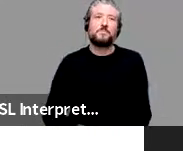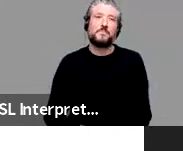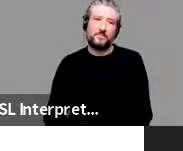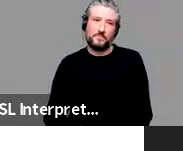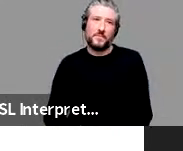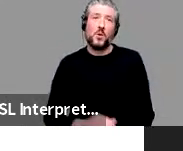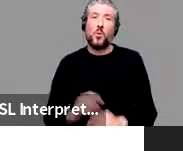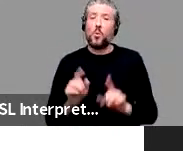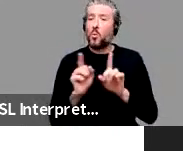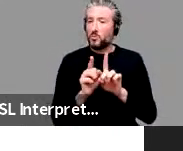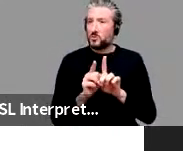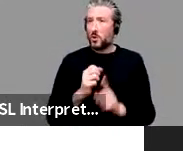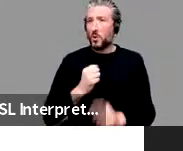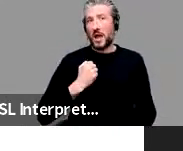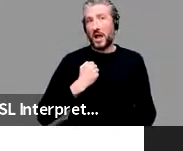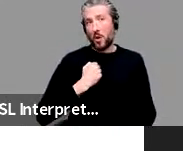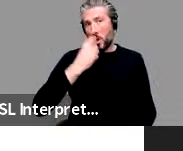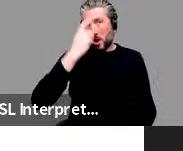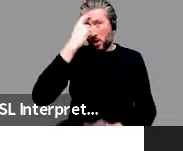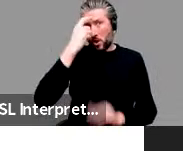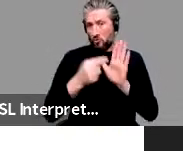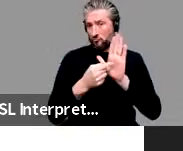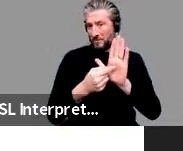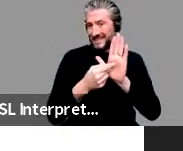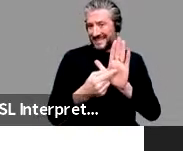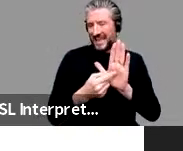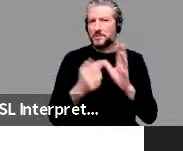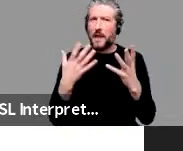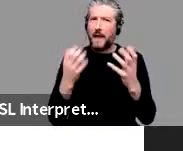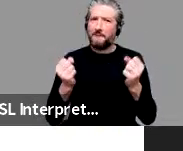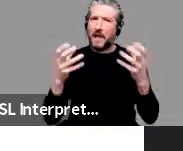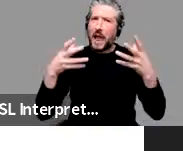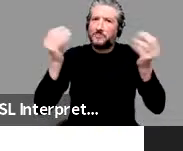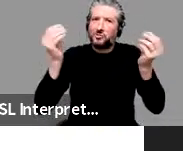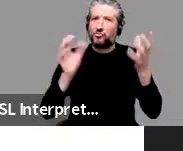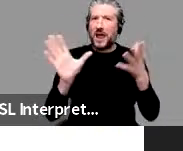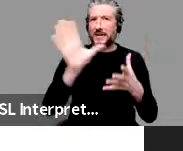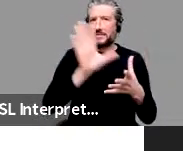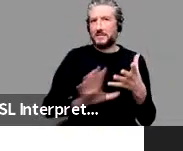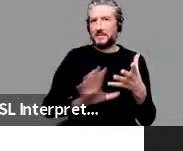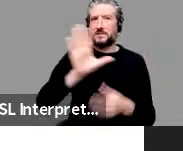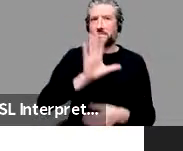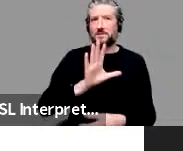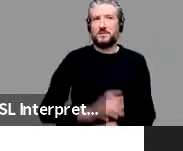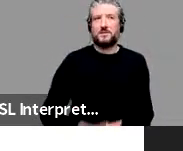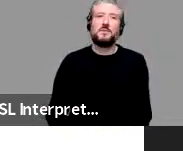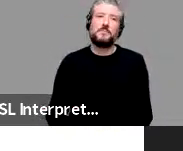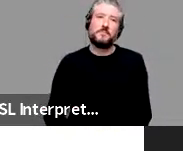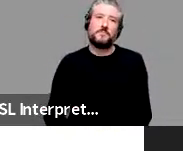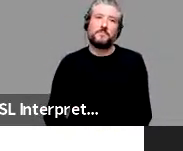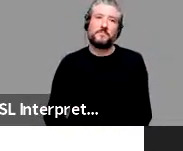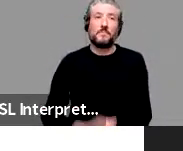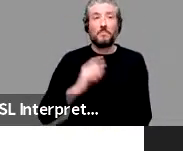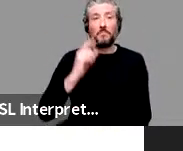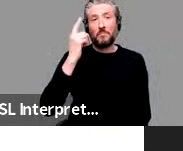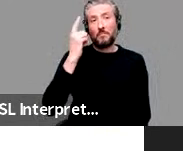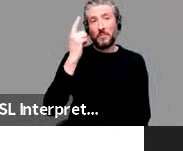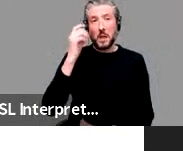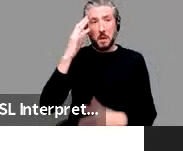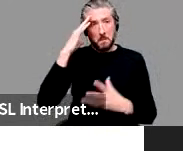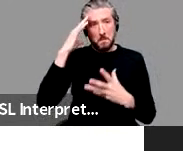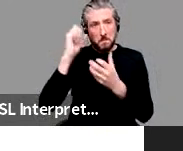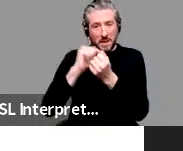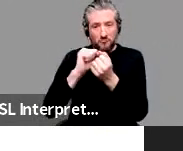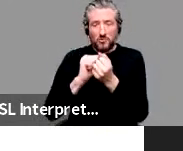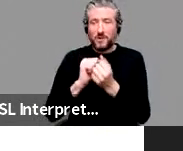they're imperfect. Those lossy memories align in memory. That's how we get these clusters. And those are